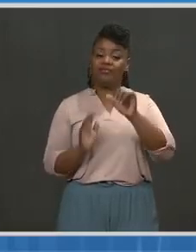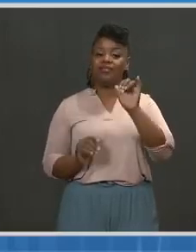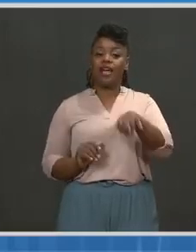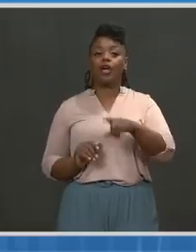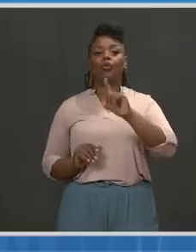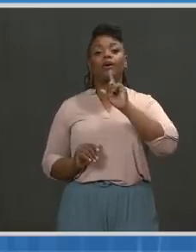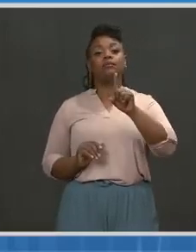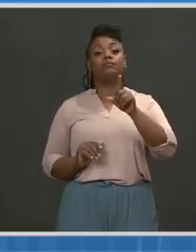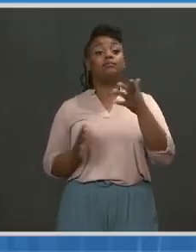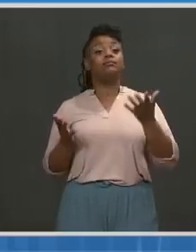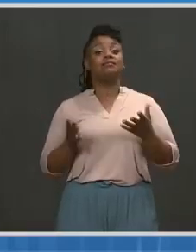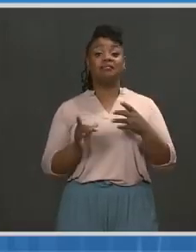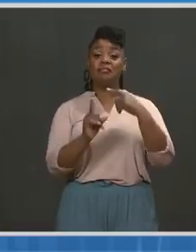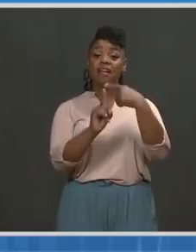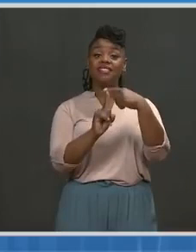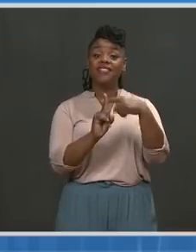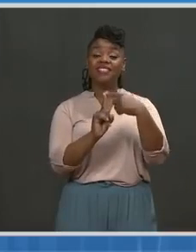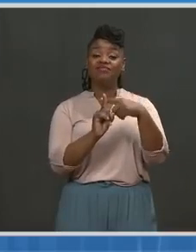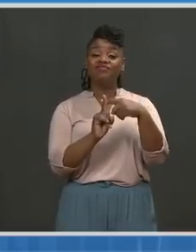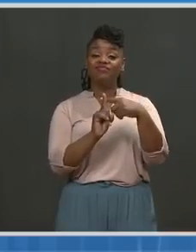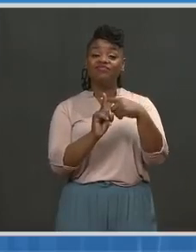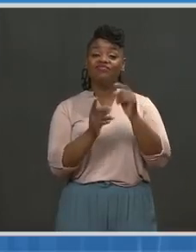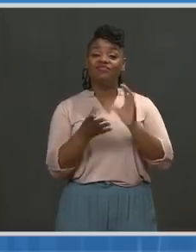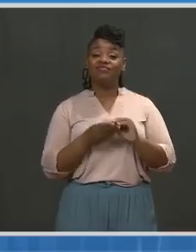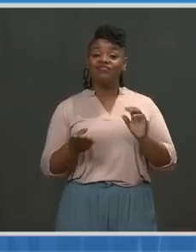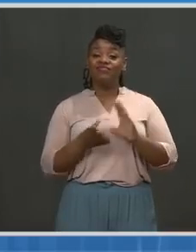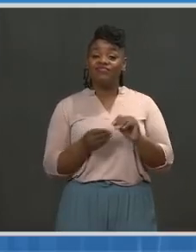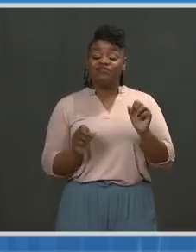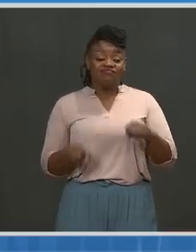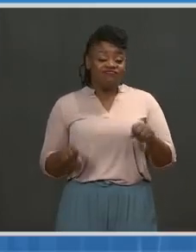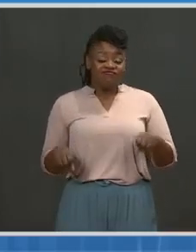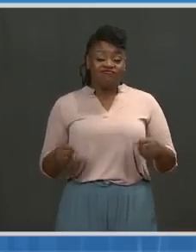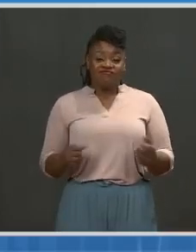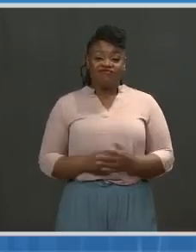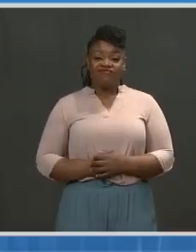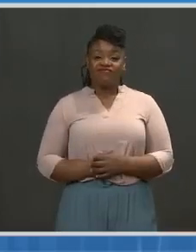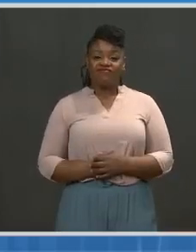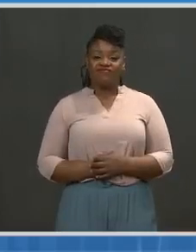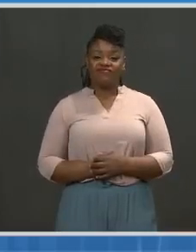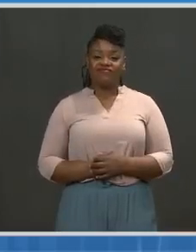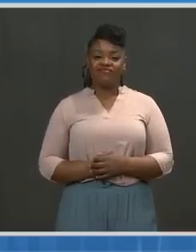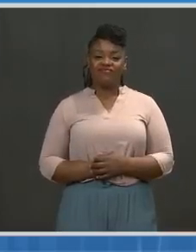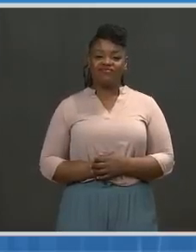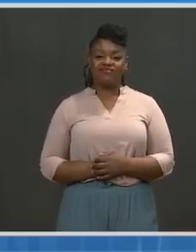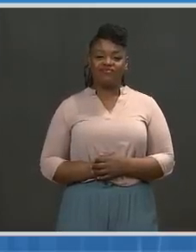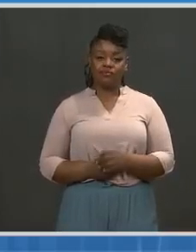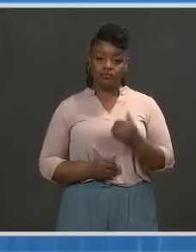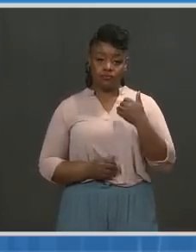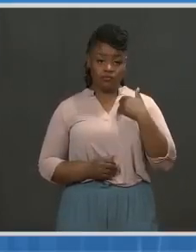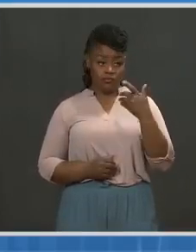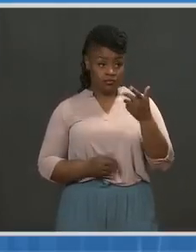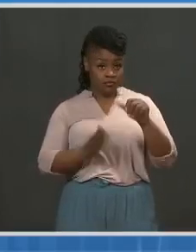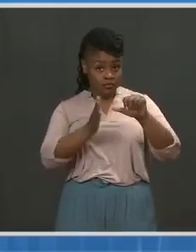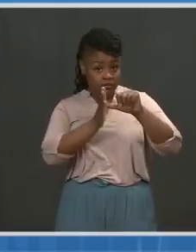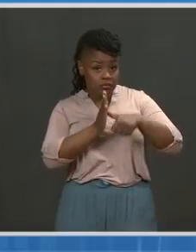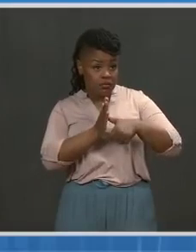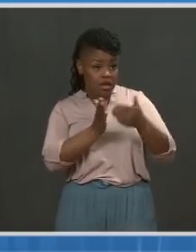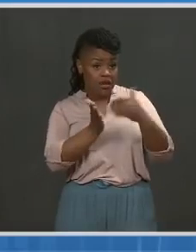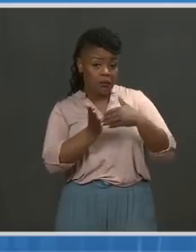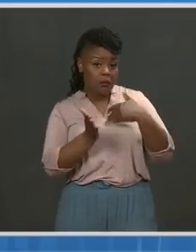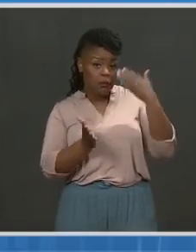and a path out in the midst of continued very challenging information. So, Dr. Fauci, I don't know if you want to reiterate that